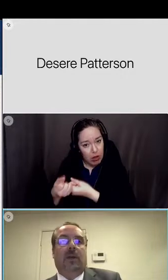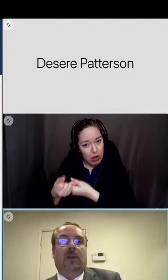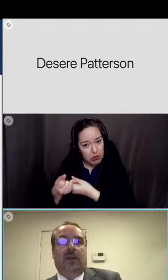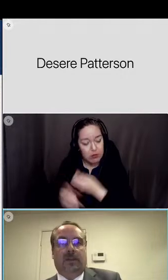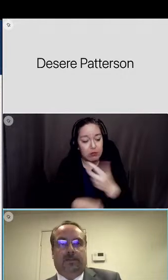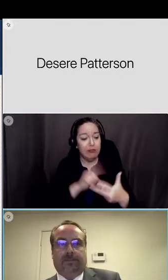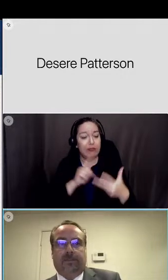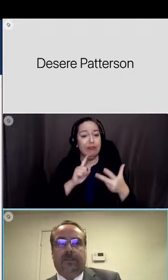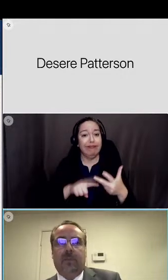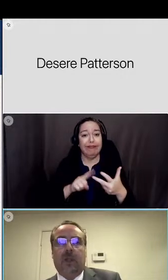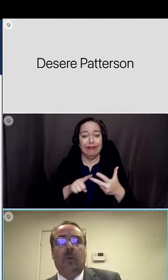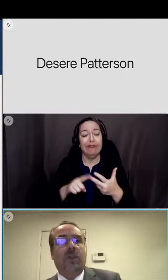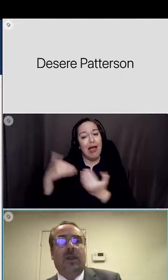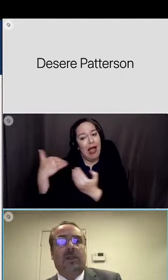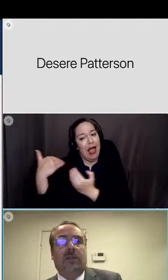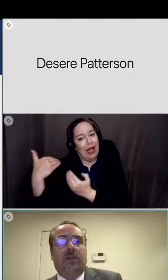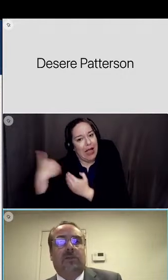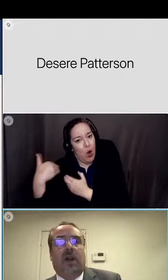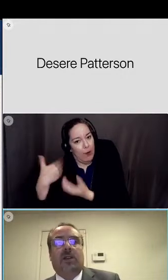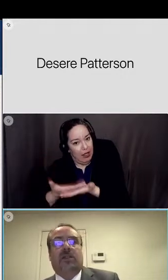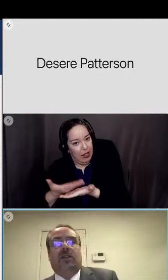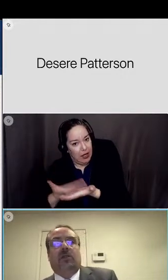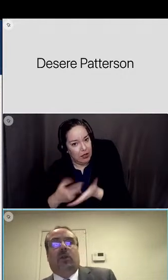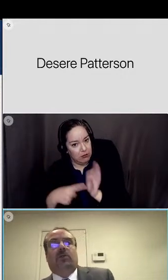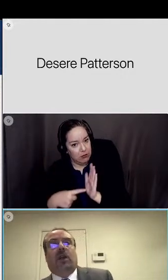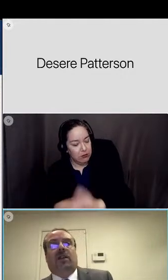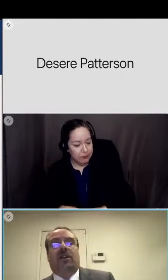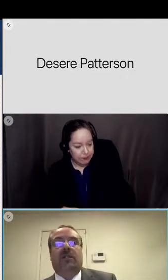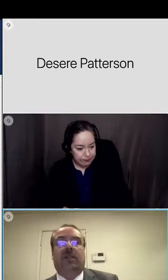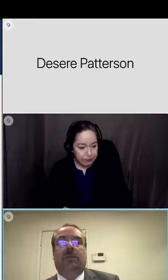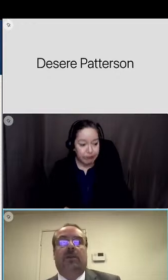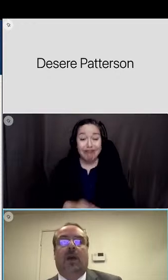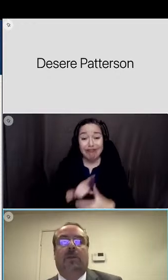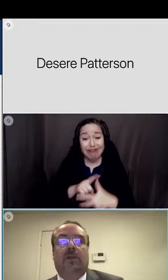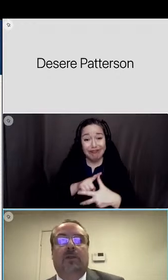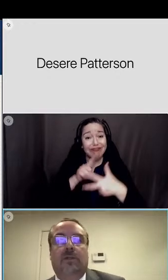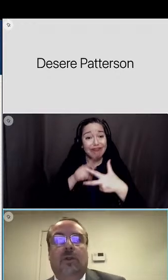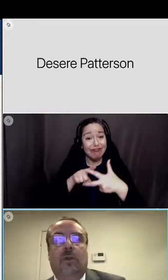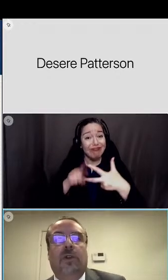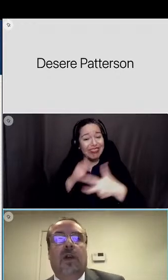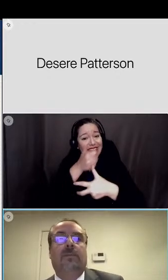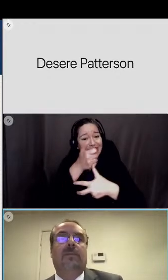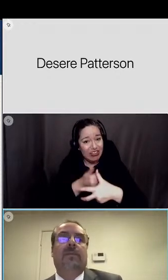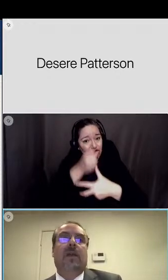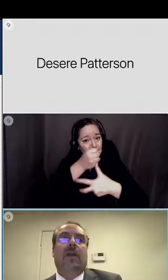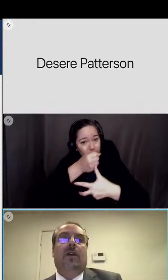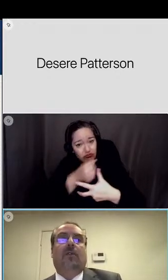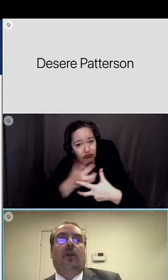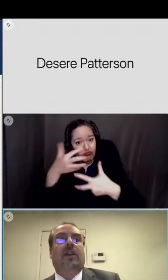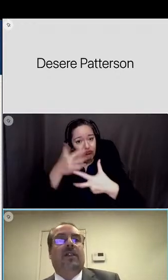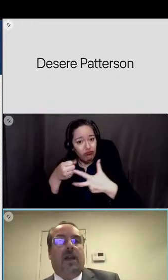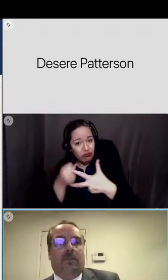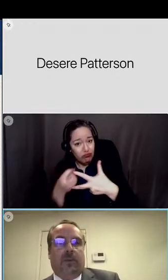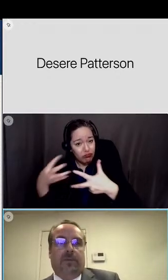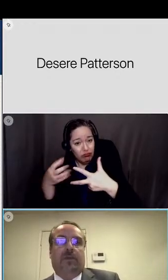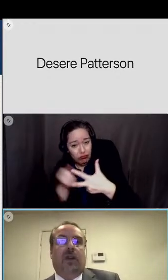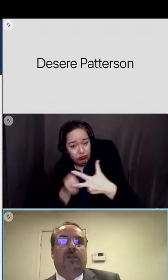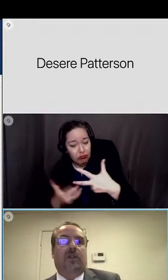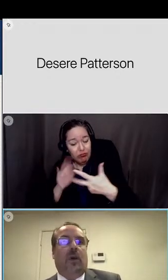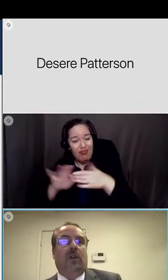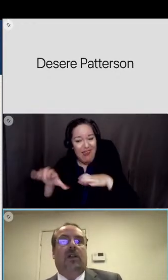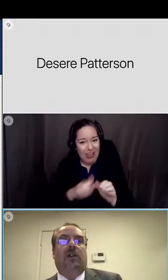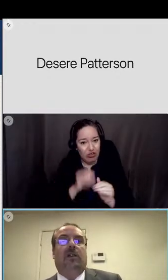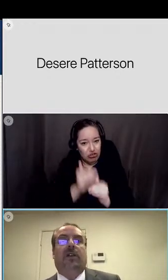accountability within each of these strategies we created action steps and obstacles to overcome for example